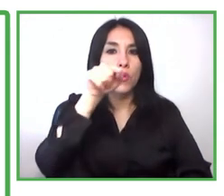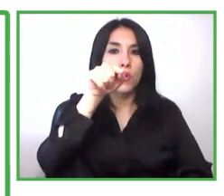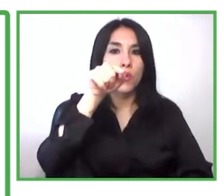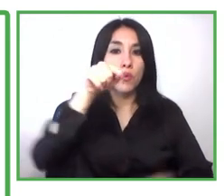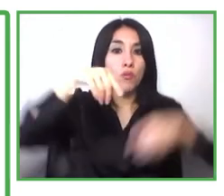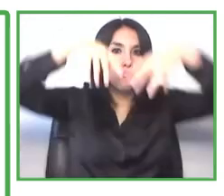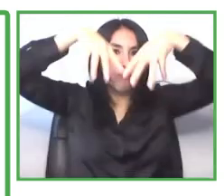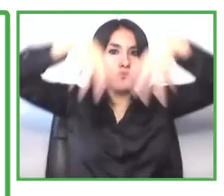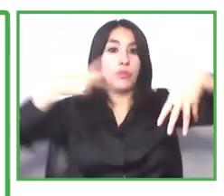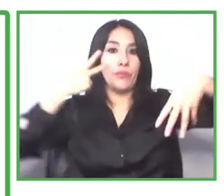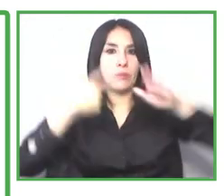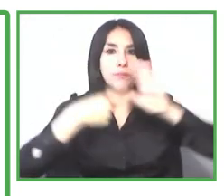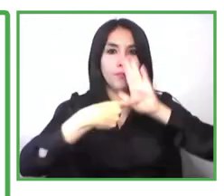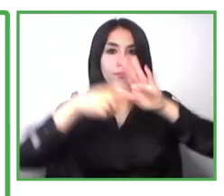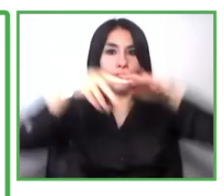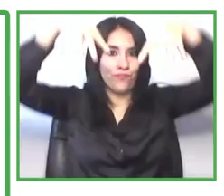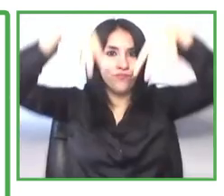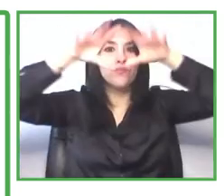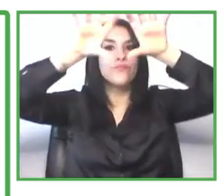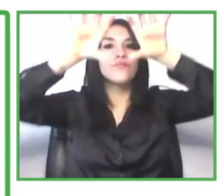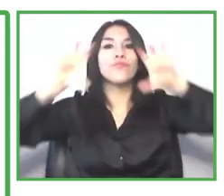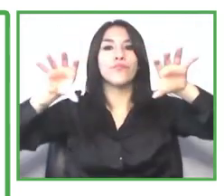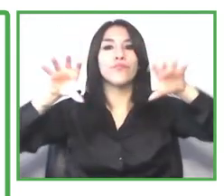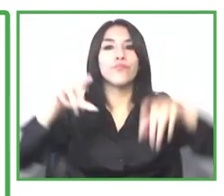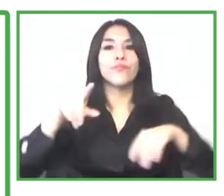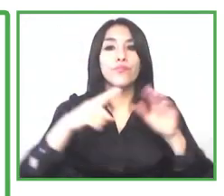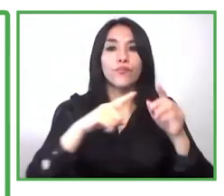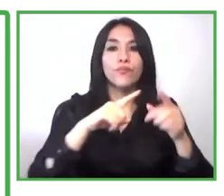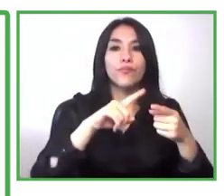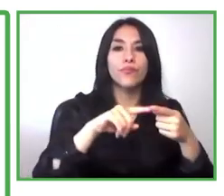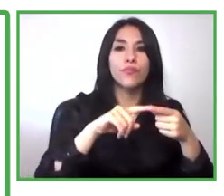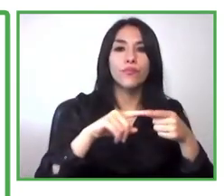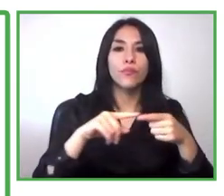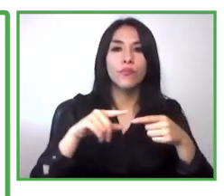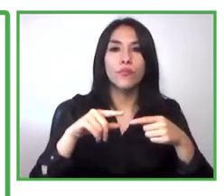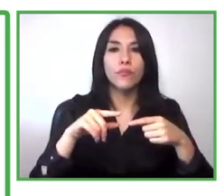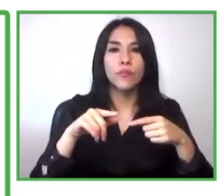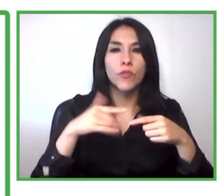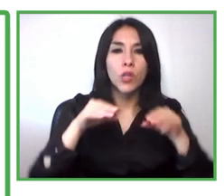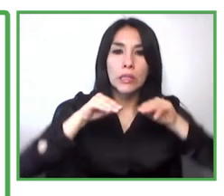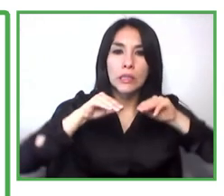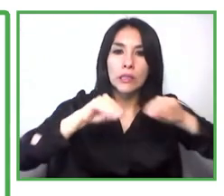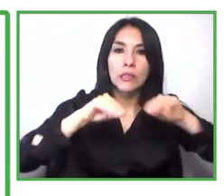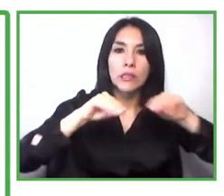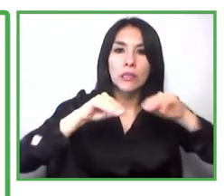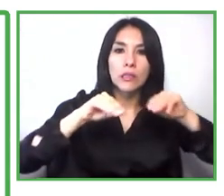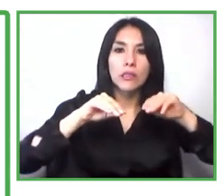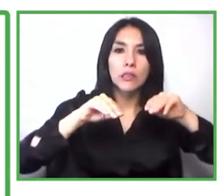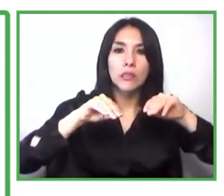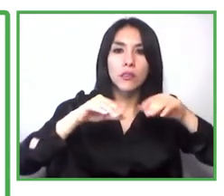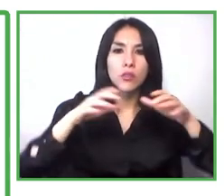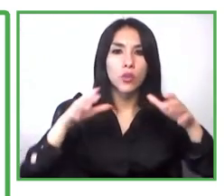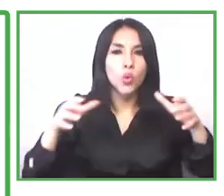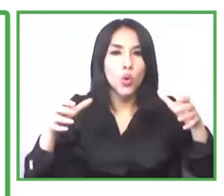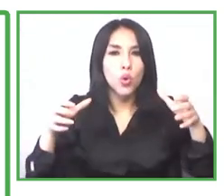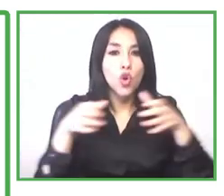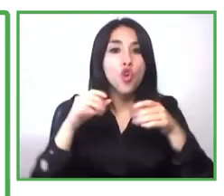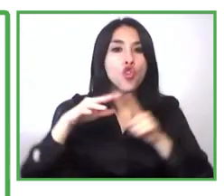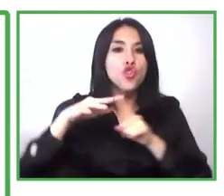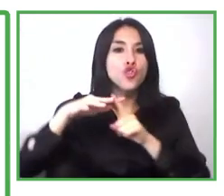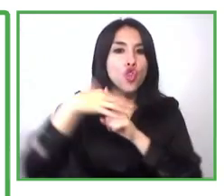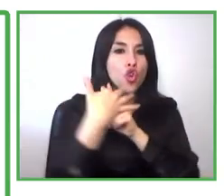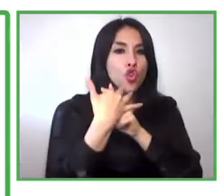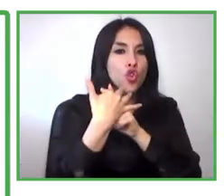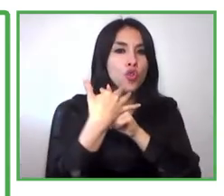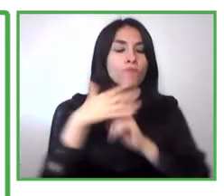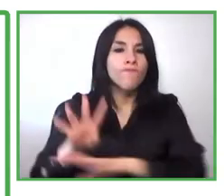the one hand the training on social emotional skills for employment this first current of the project was developed